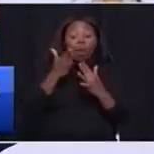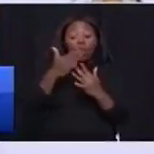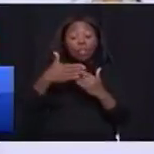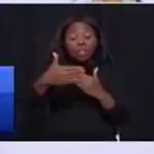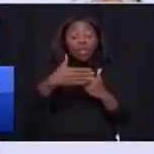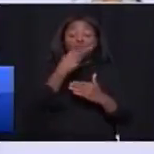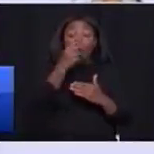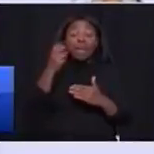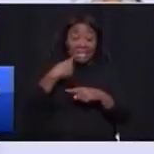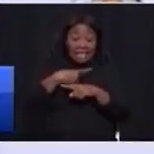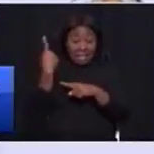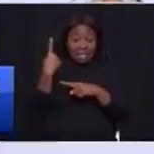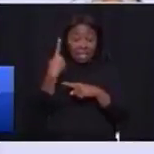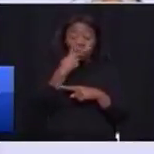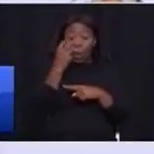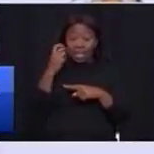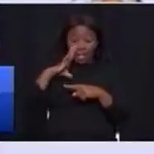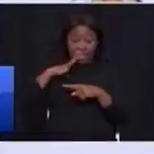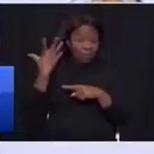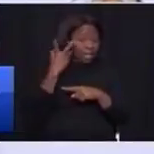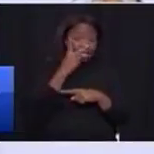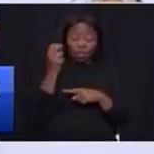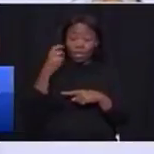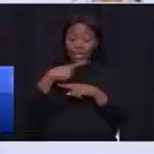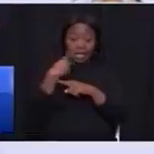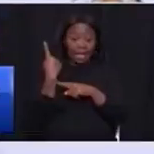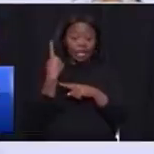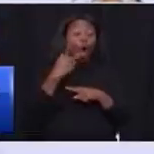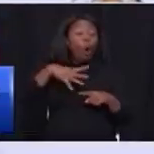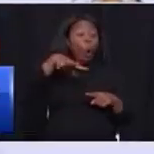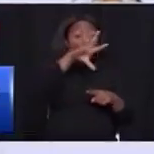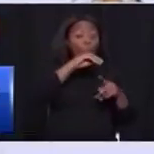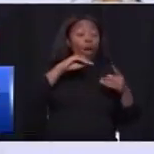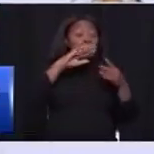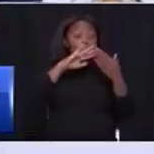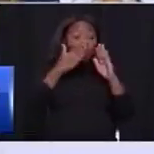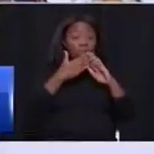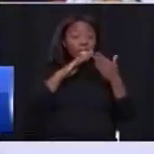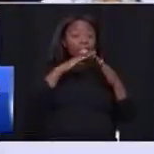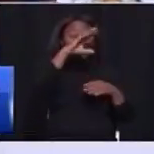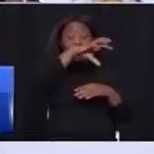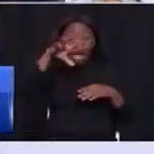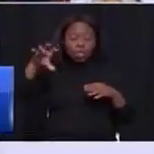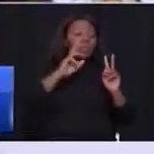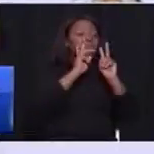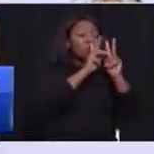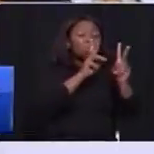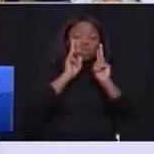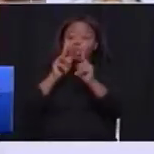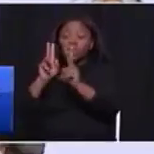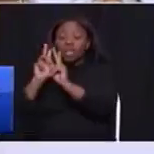we will go to all of them to report what the plan of the six